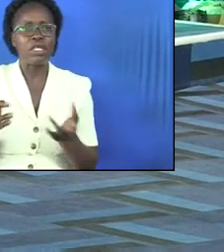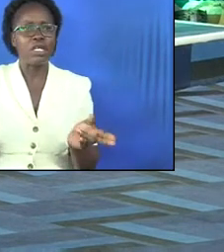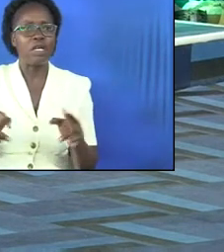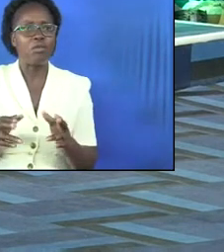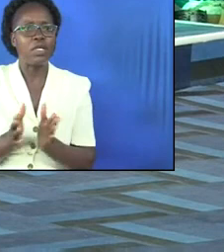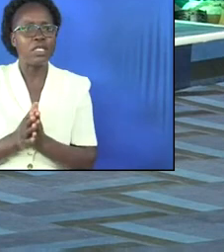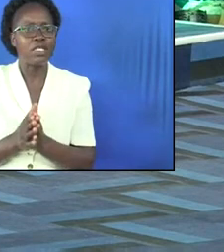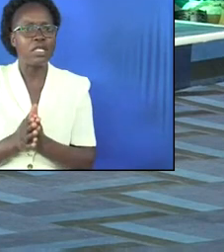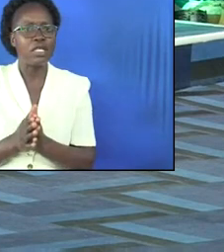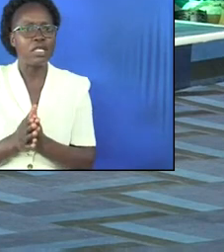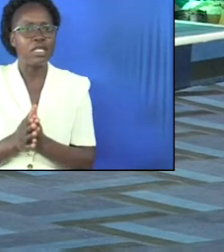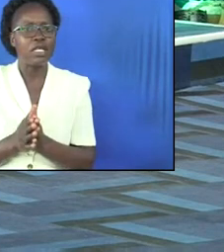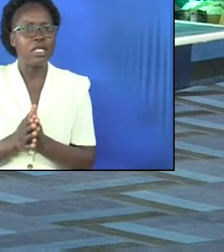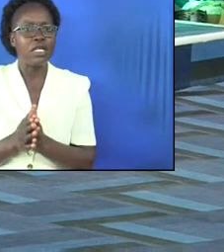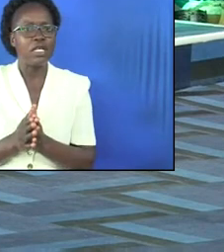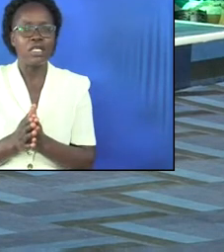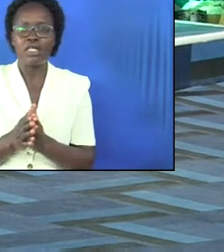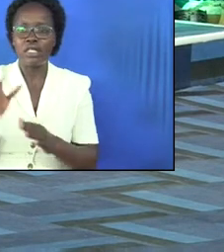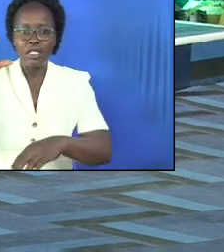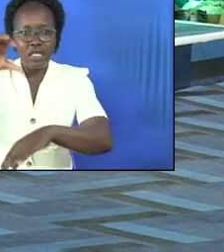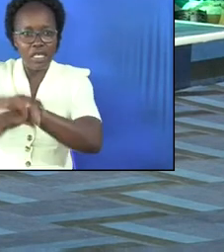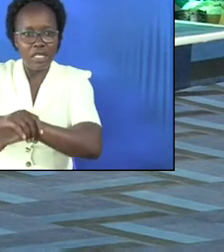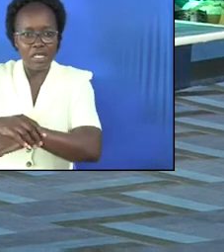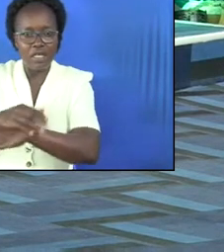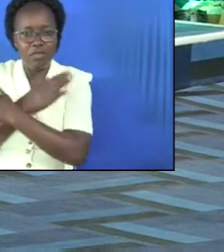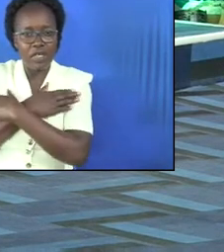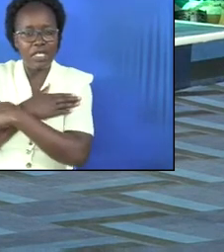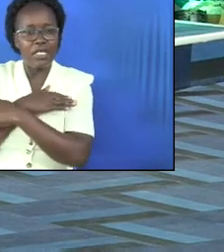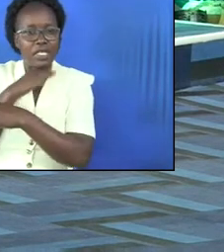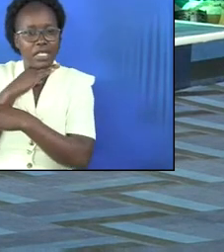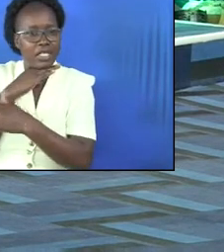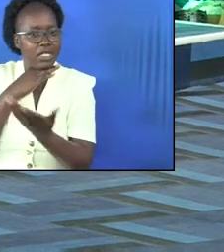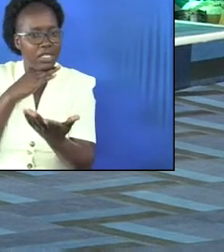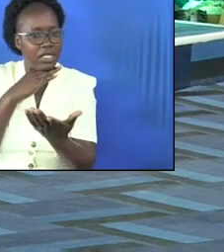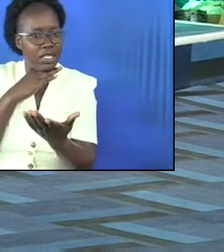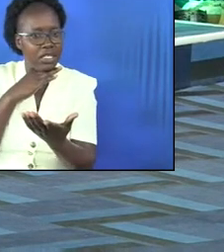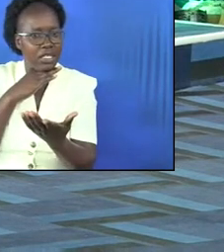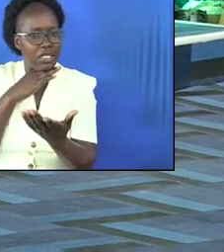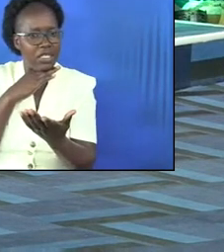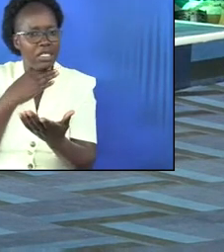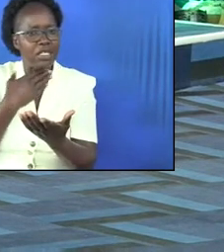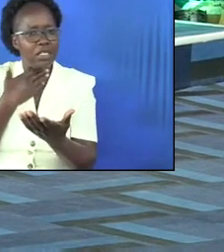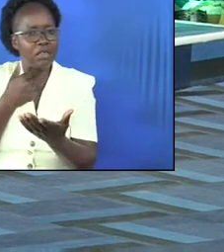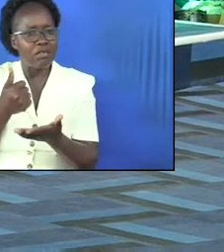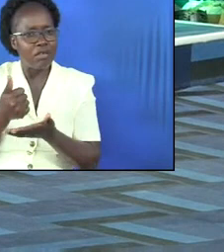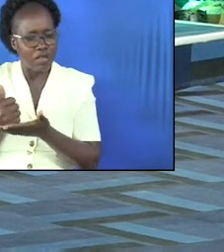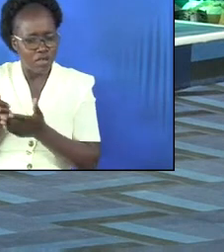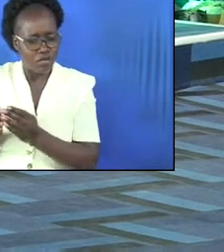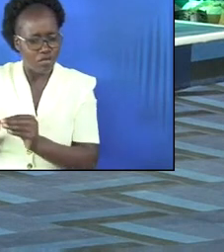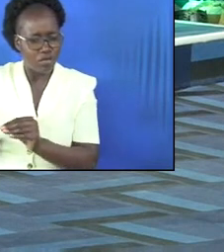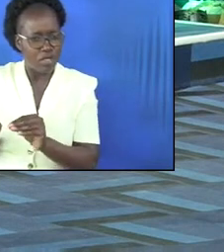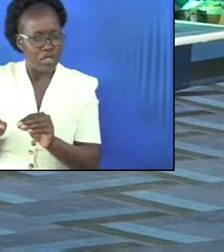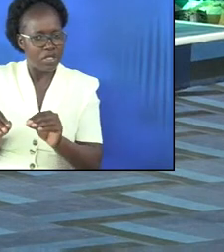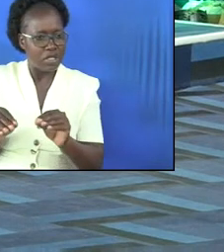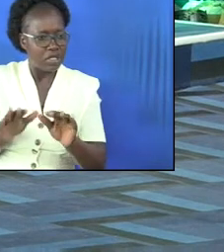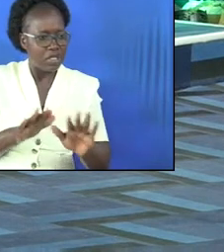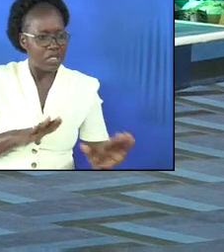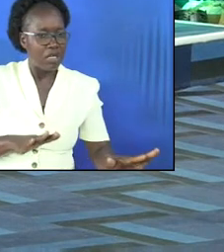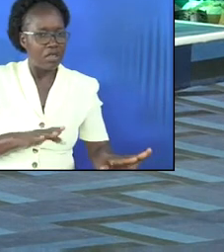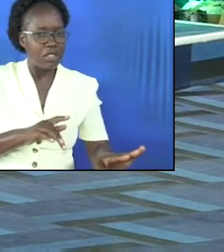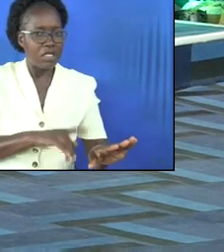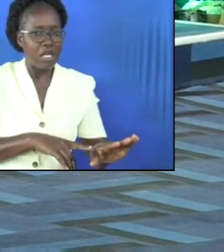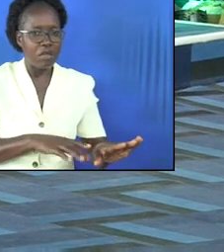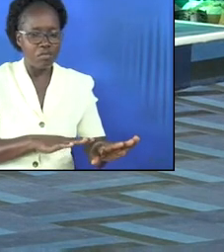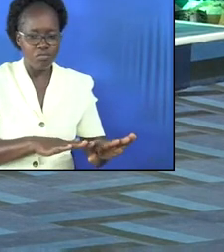he went and got hold of the friend who is dead and then wanted to lay him down and then when he took